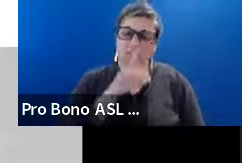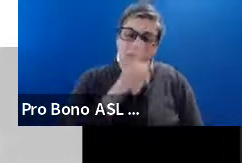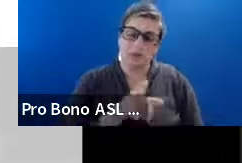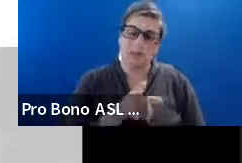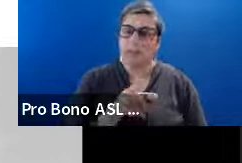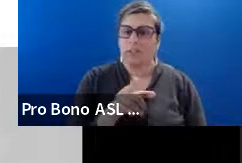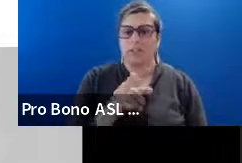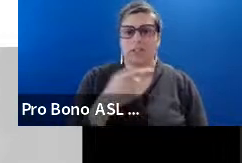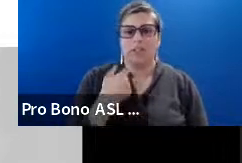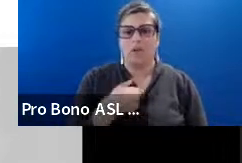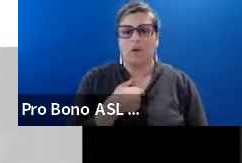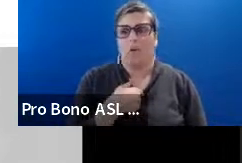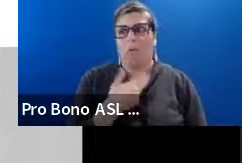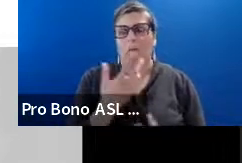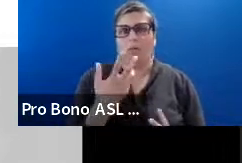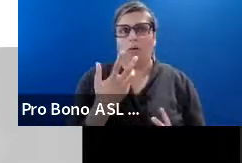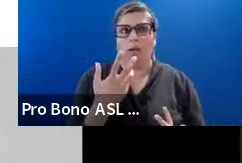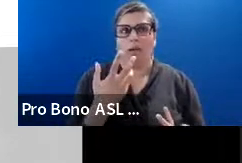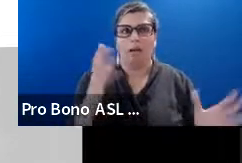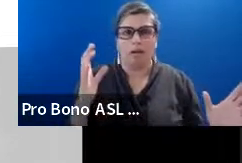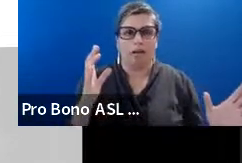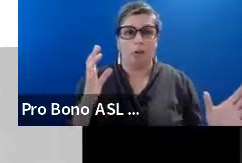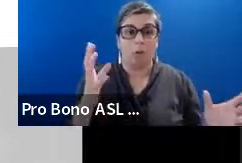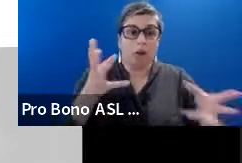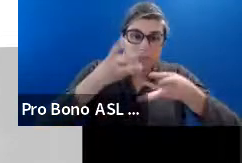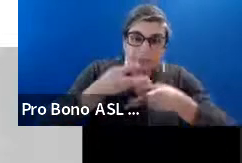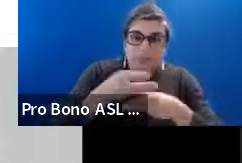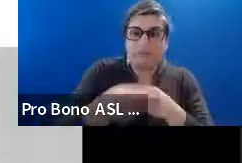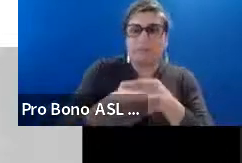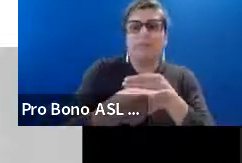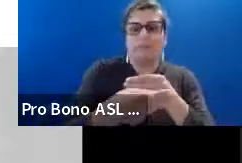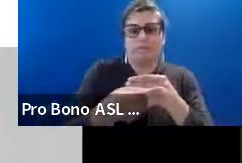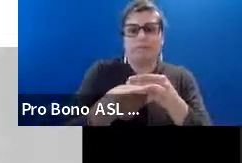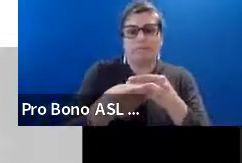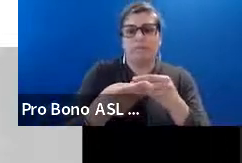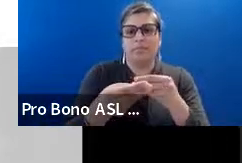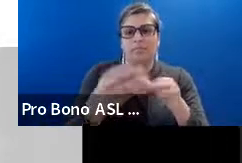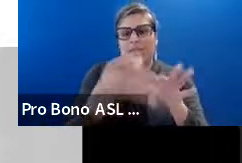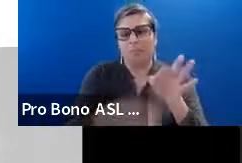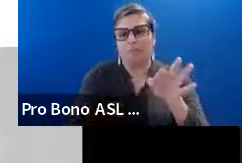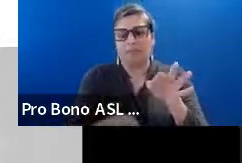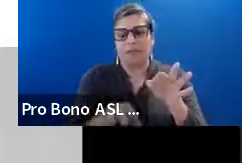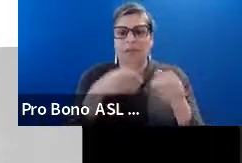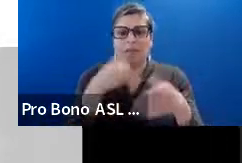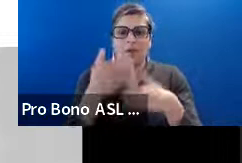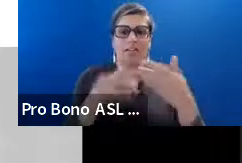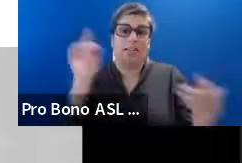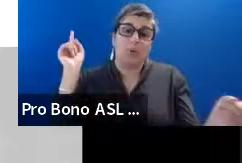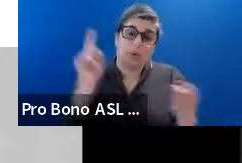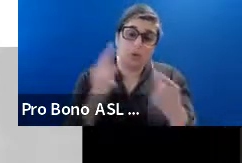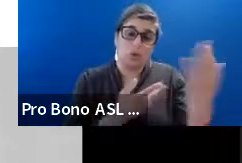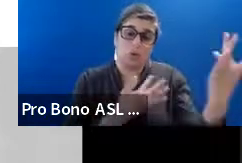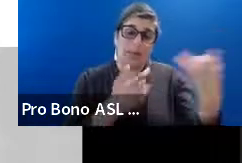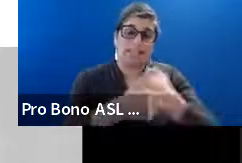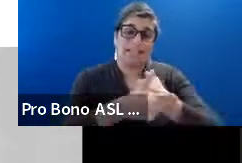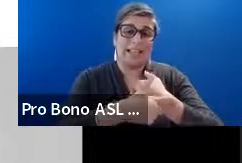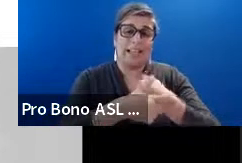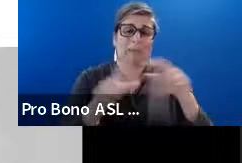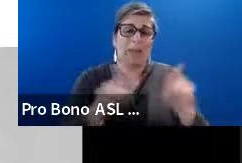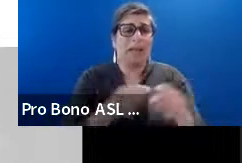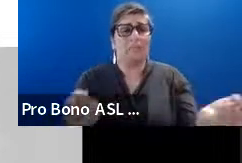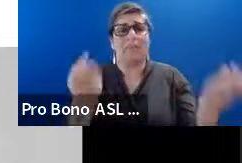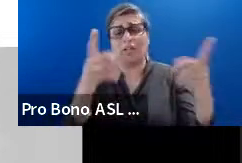To streamline our process. Uh. And. Um. Reduce the wait times. As much as possible.